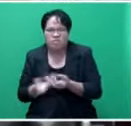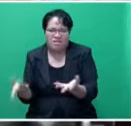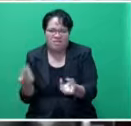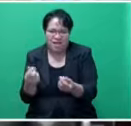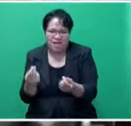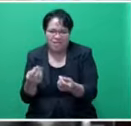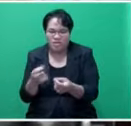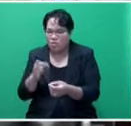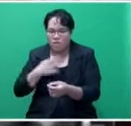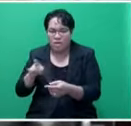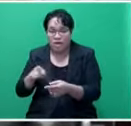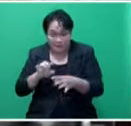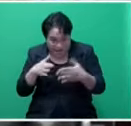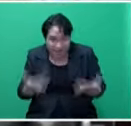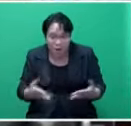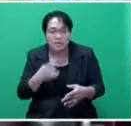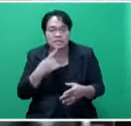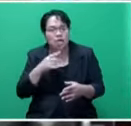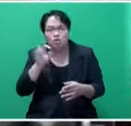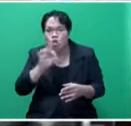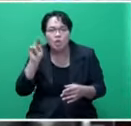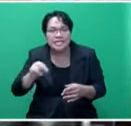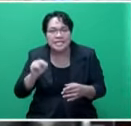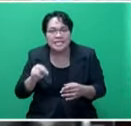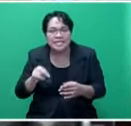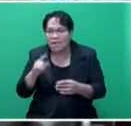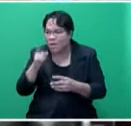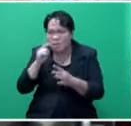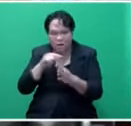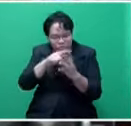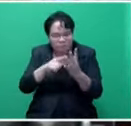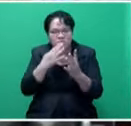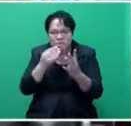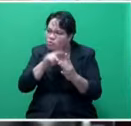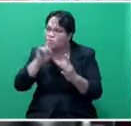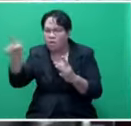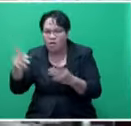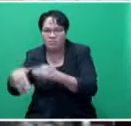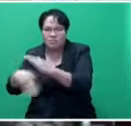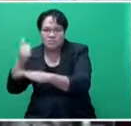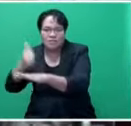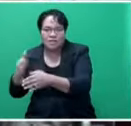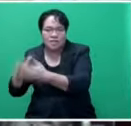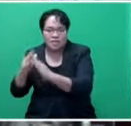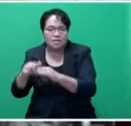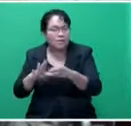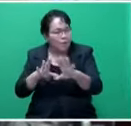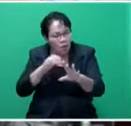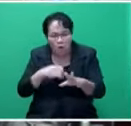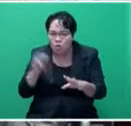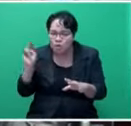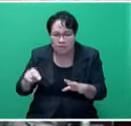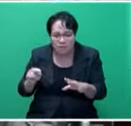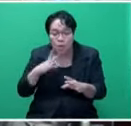does is saying you don't need a tender. We've already worked with the ADBs and the World Banks and the ITUs of the world to identify. We